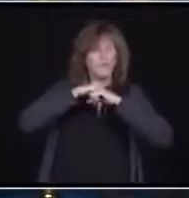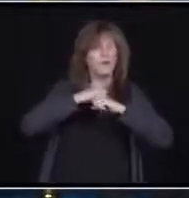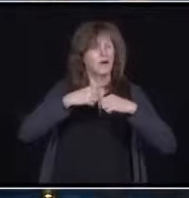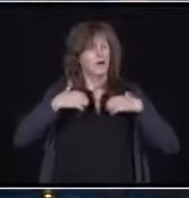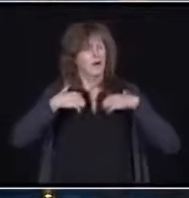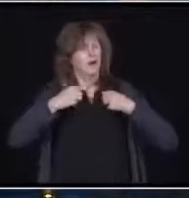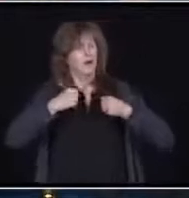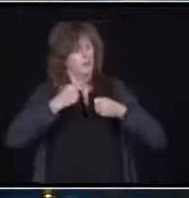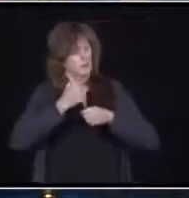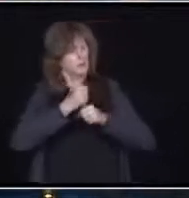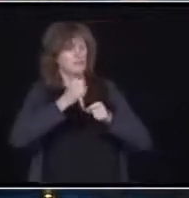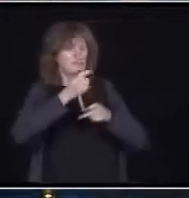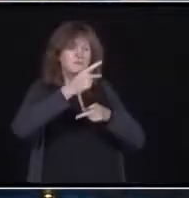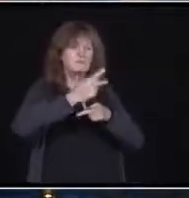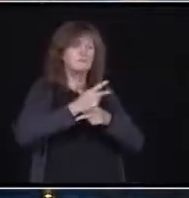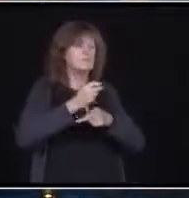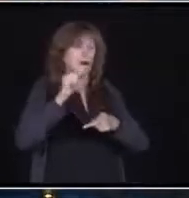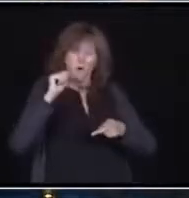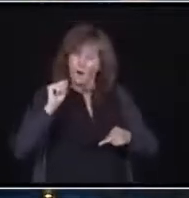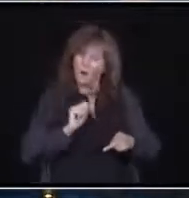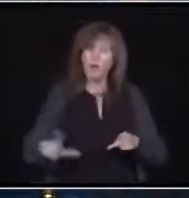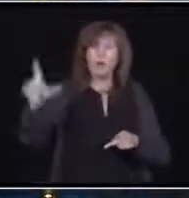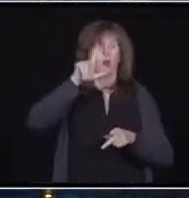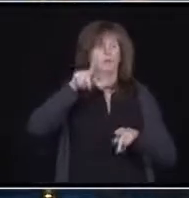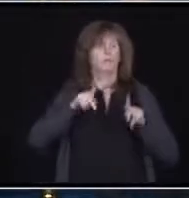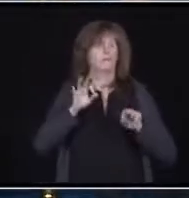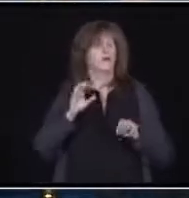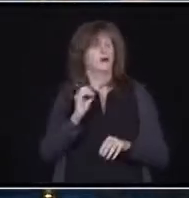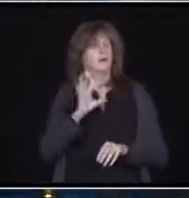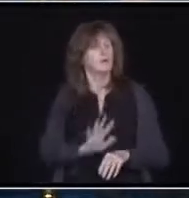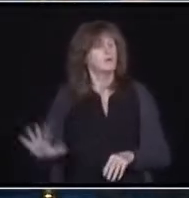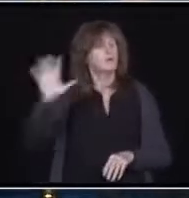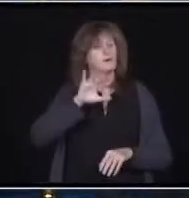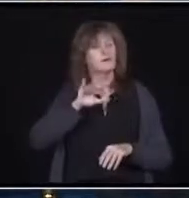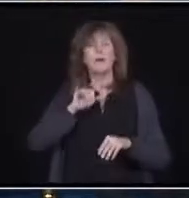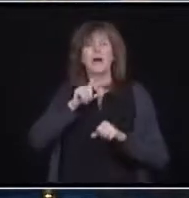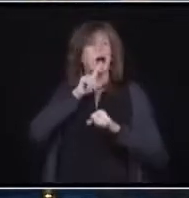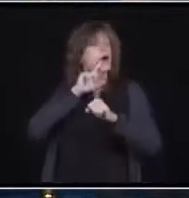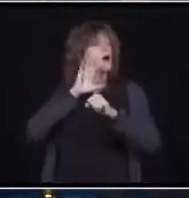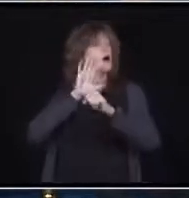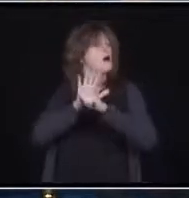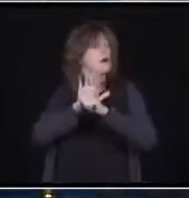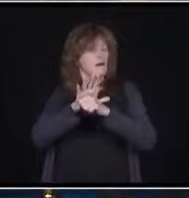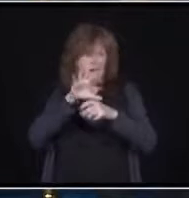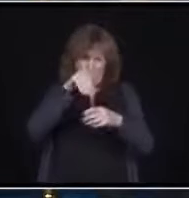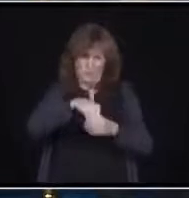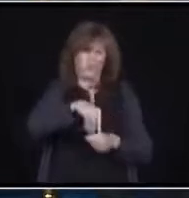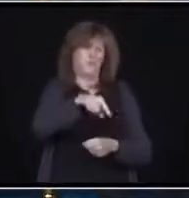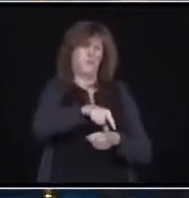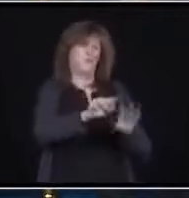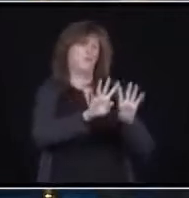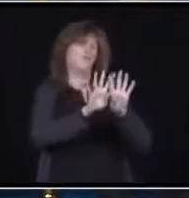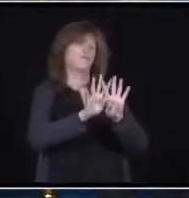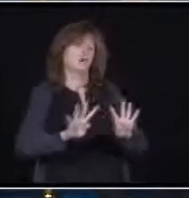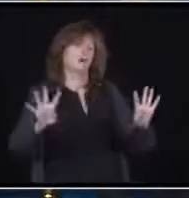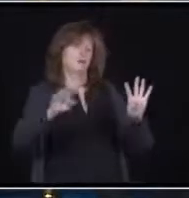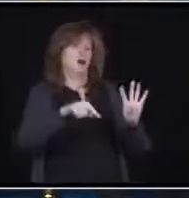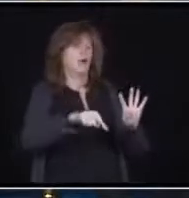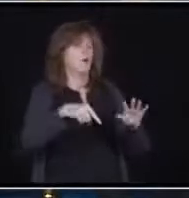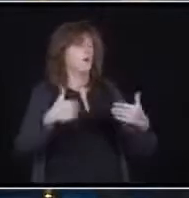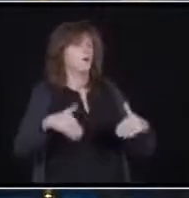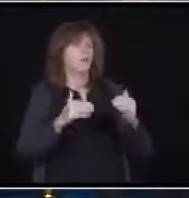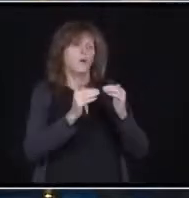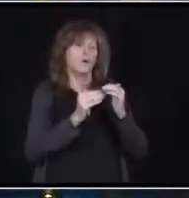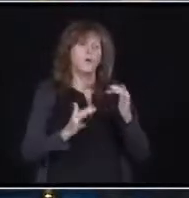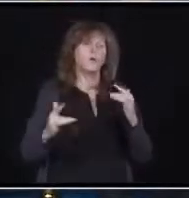Ontarians. That commitment has always included our frontline healthcare workers who have gone above and beyond to